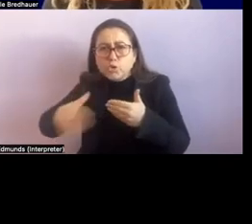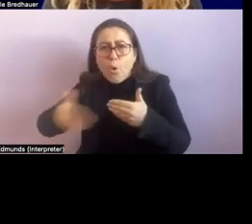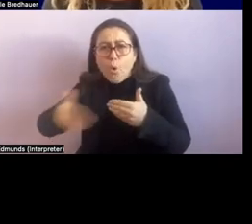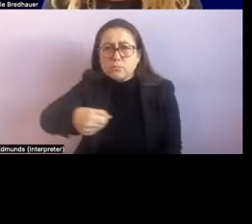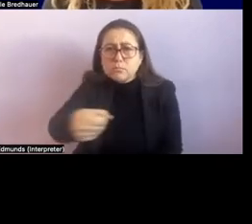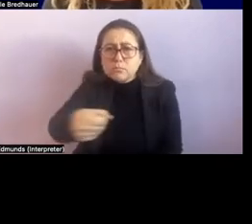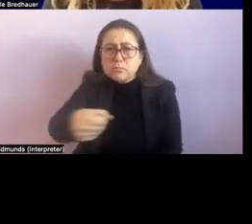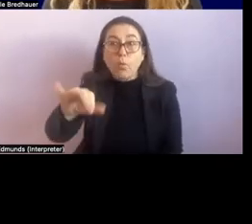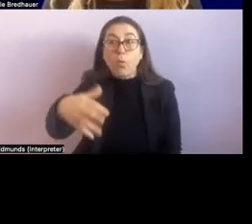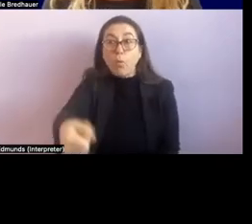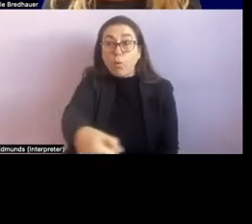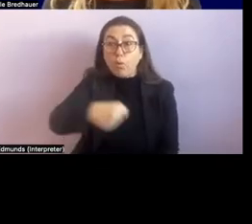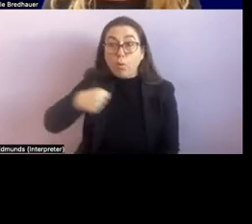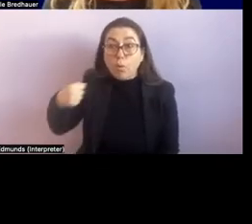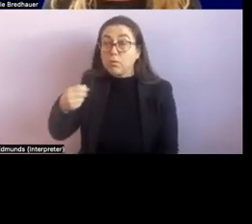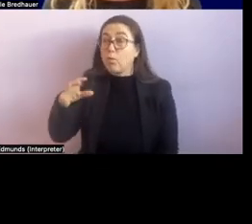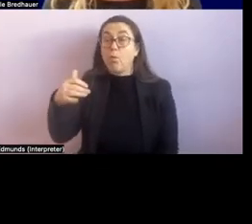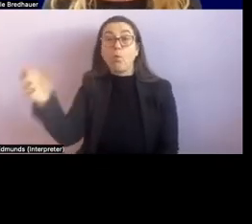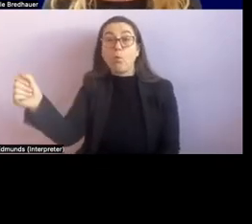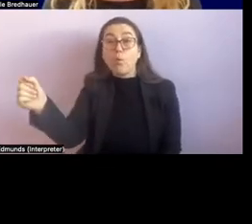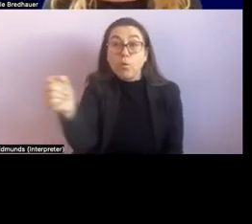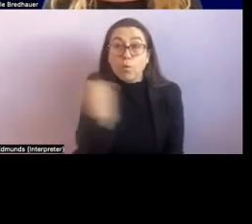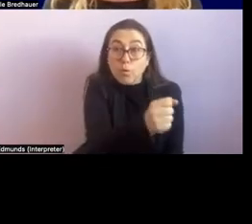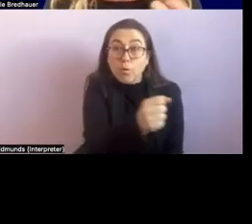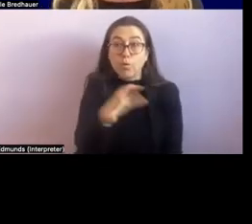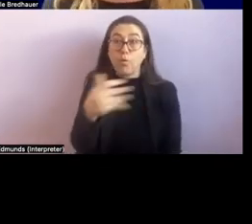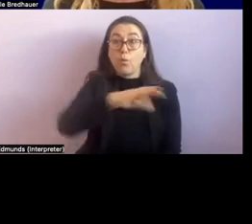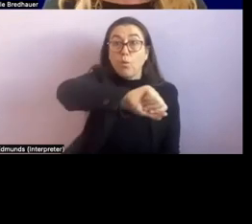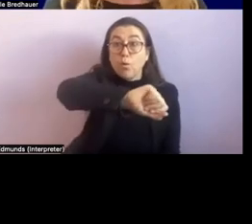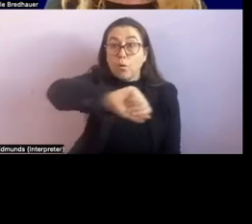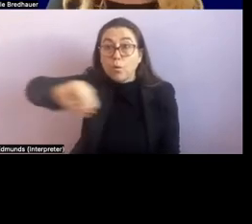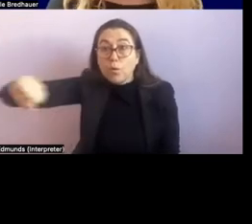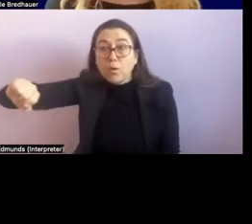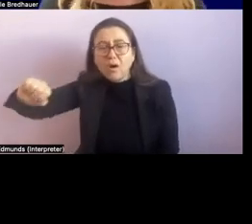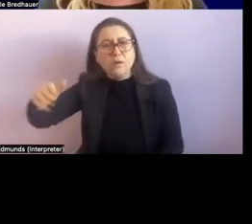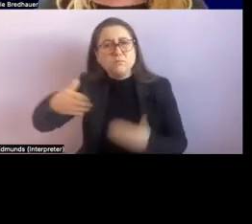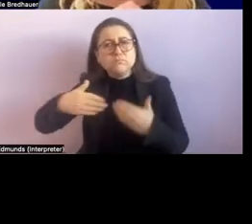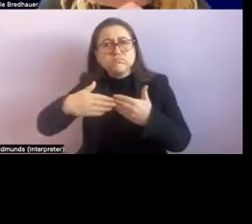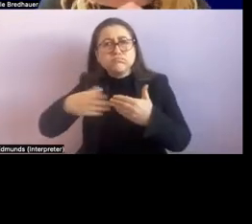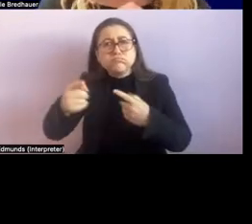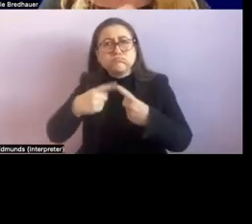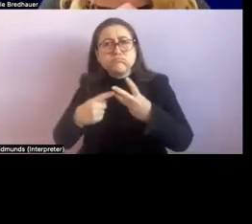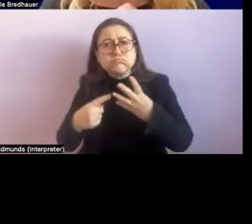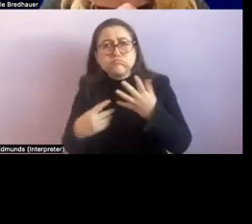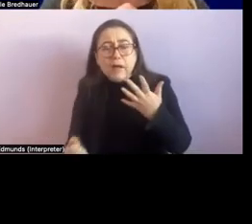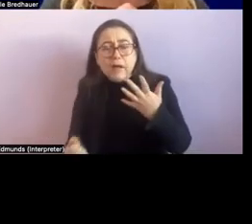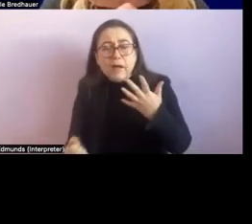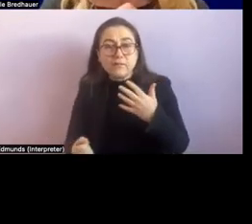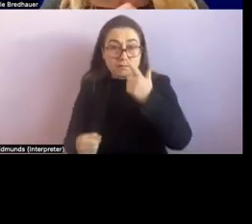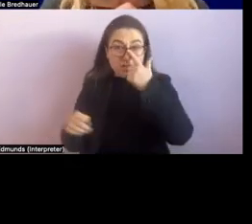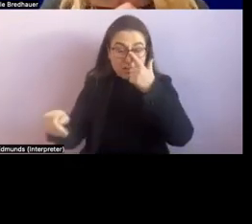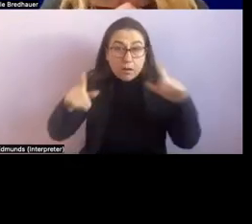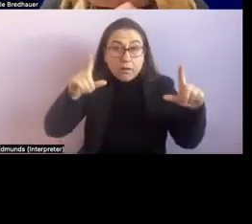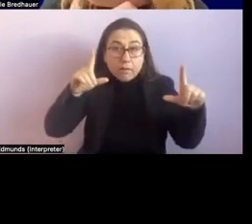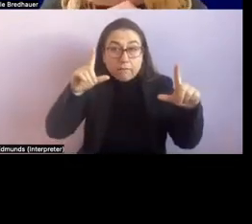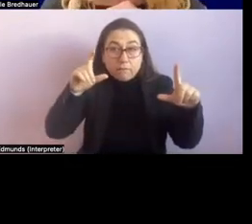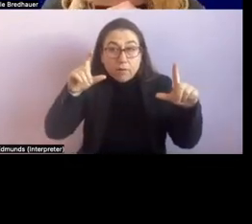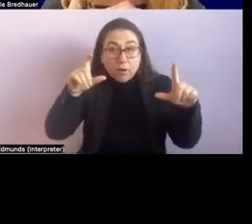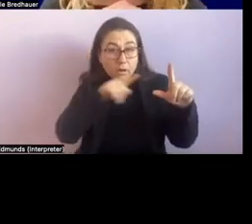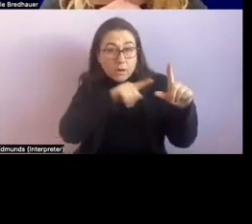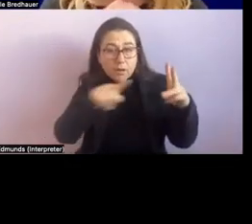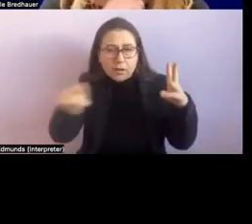And so in these images, you can see she's doing some really detailed